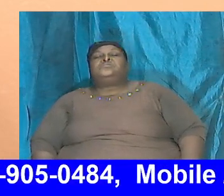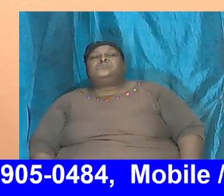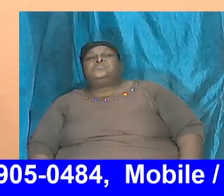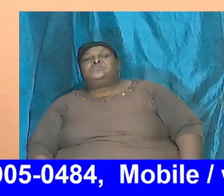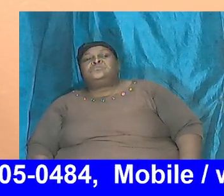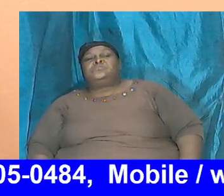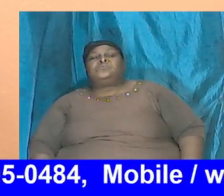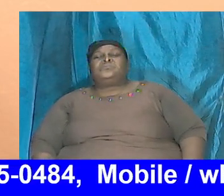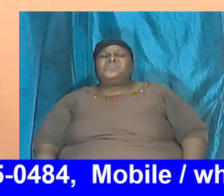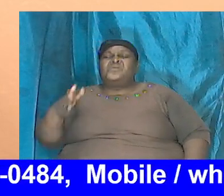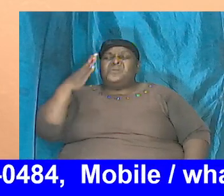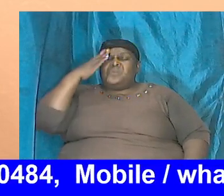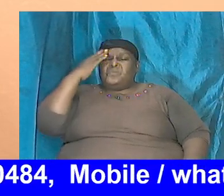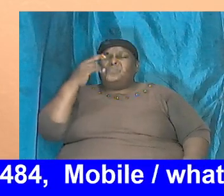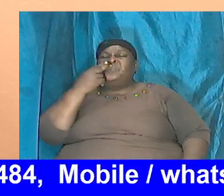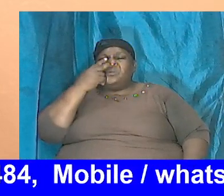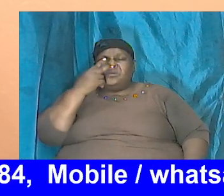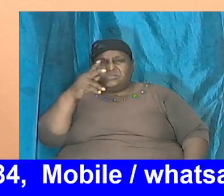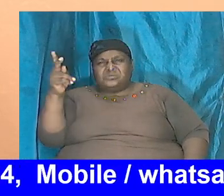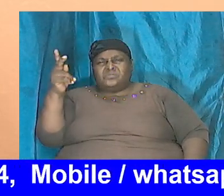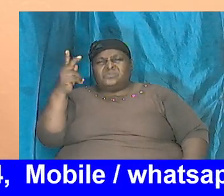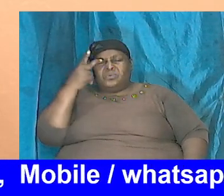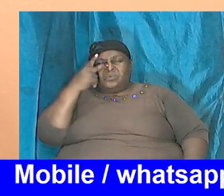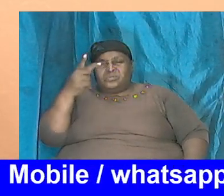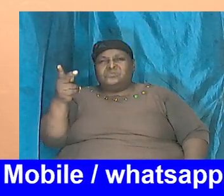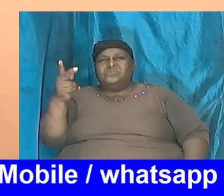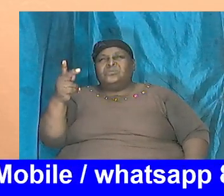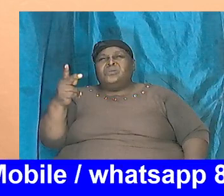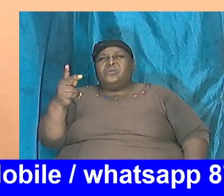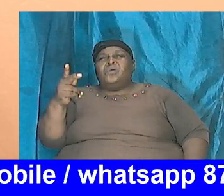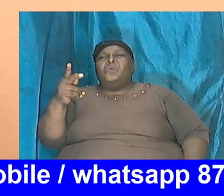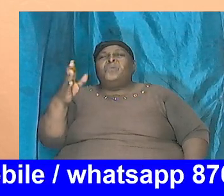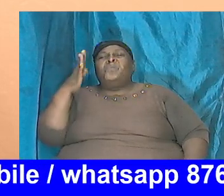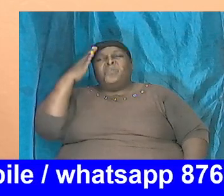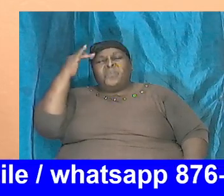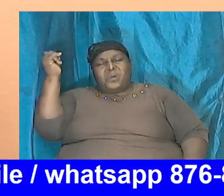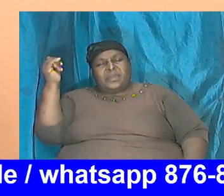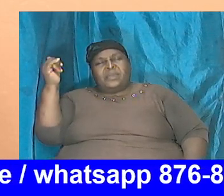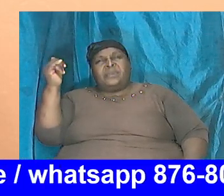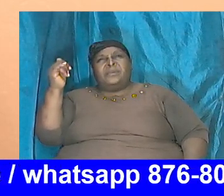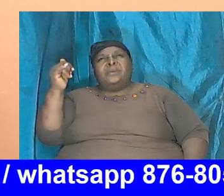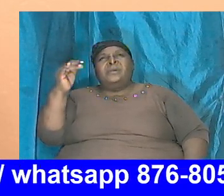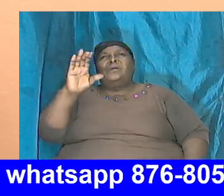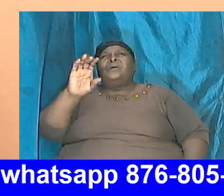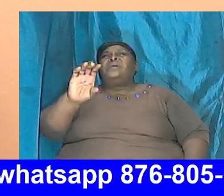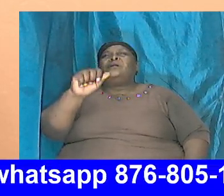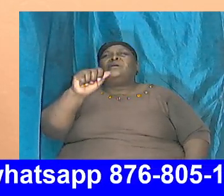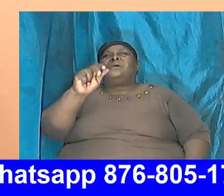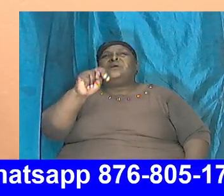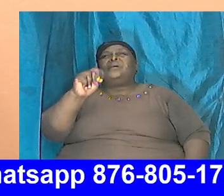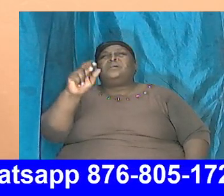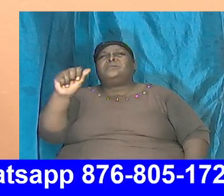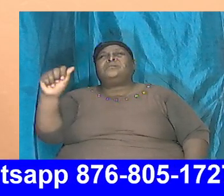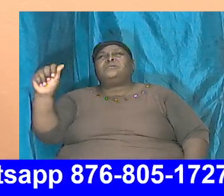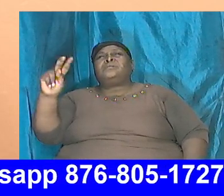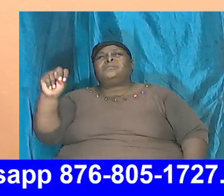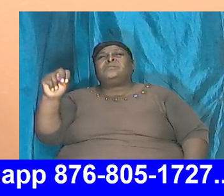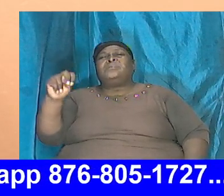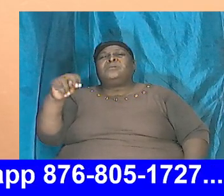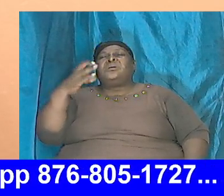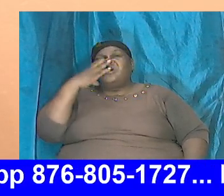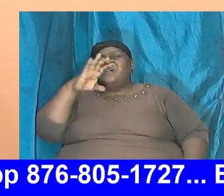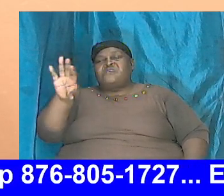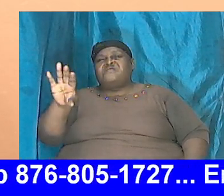look at why Canaan was cursed because why was he cursed it was Ham that did what happened and saw his father's nakedness